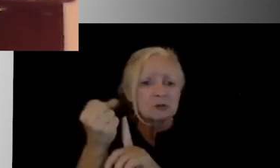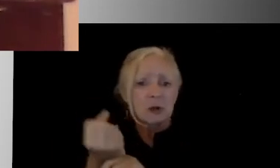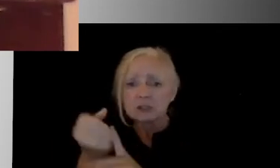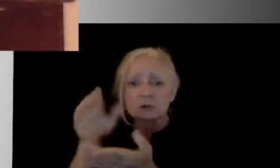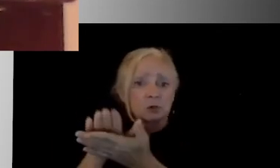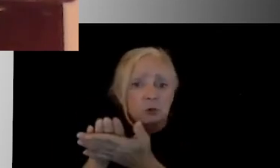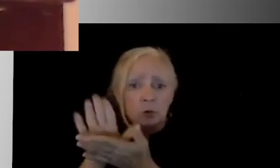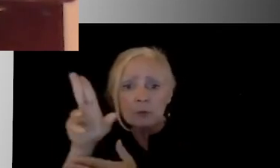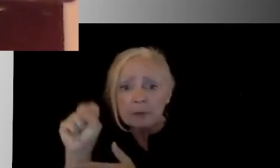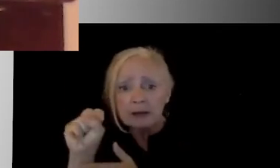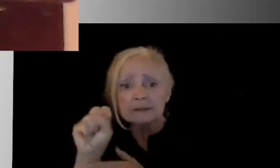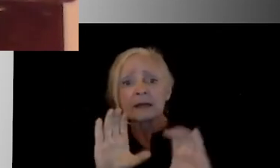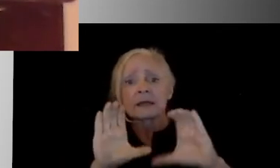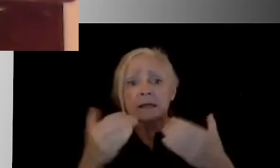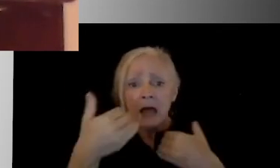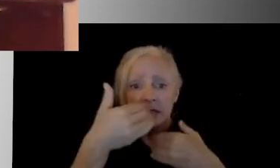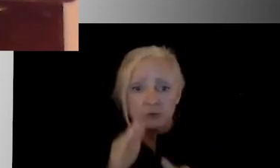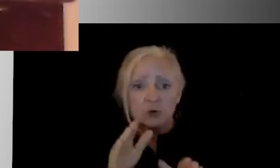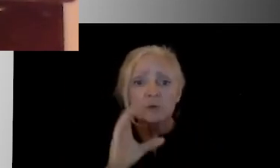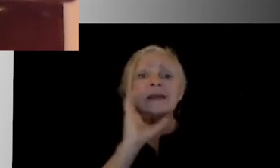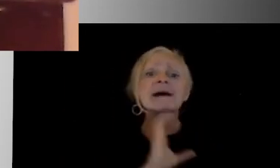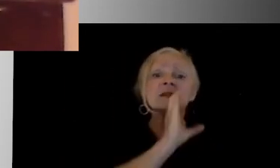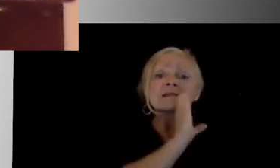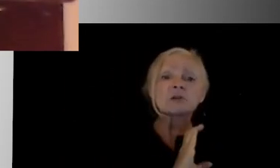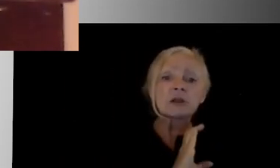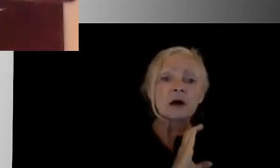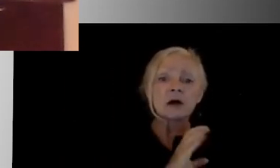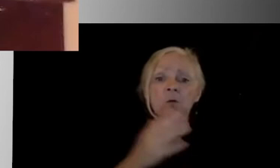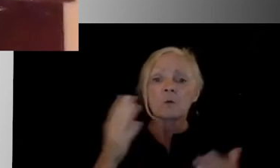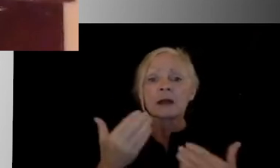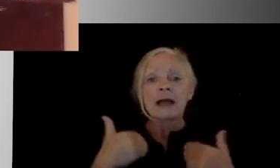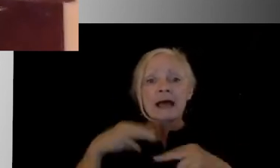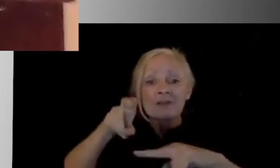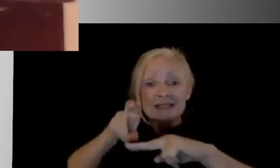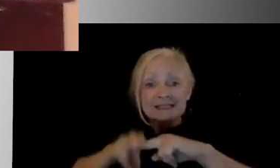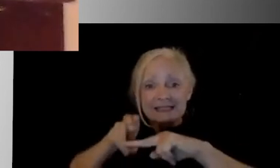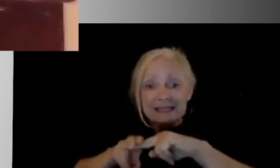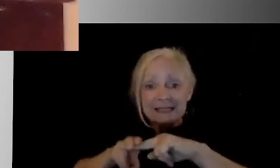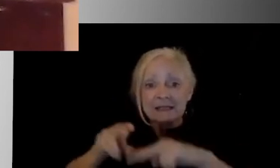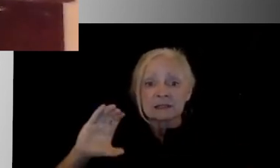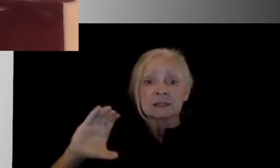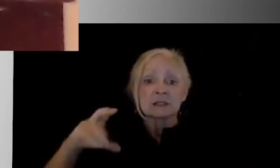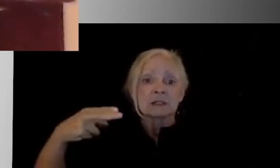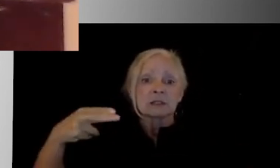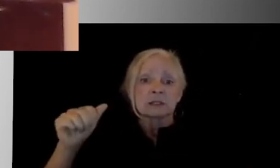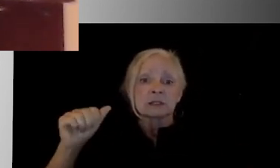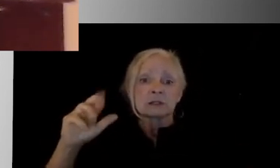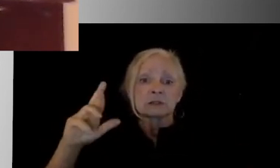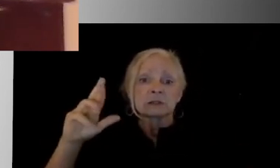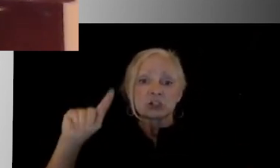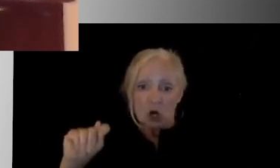bus, in the classroom, in the cafeteria, is we're going to have seating charts for every single location that those individuals go